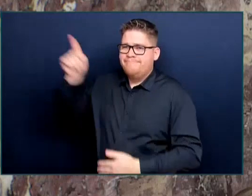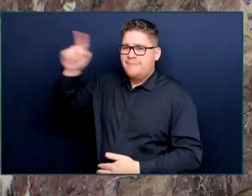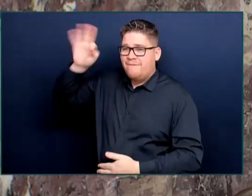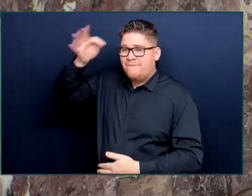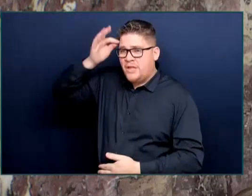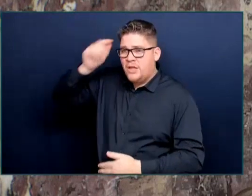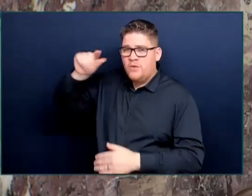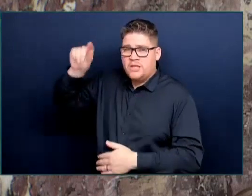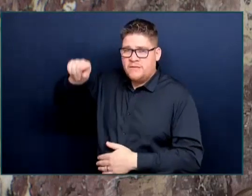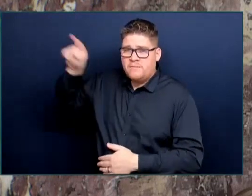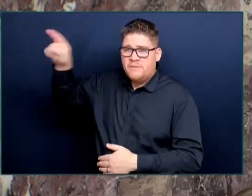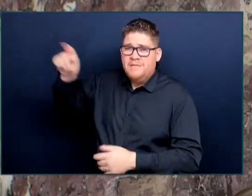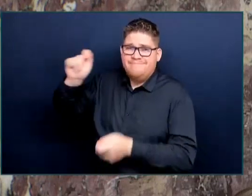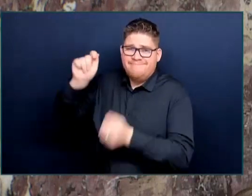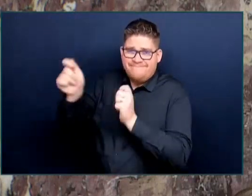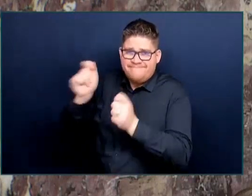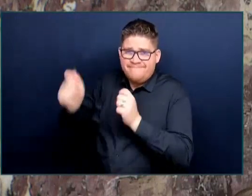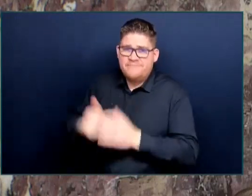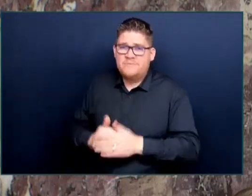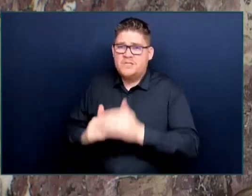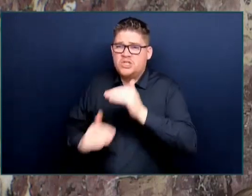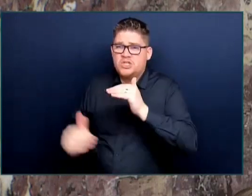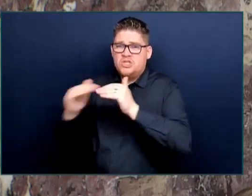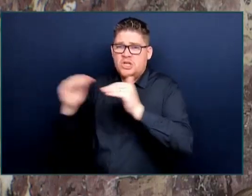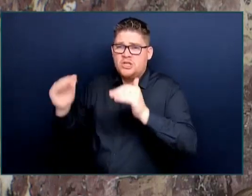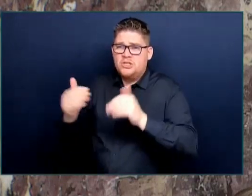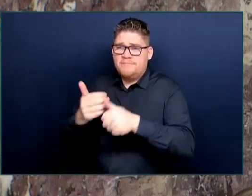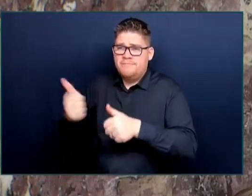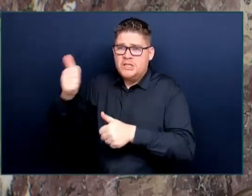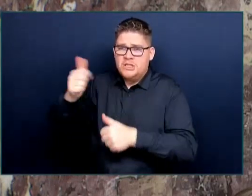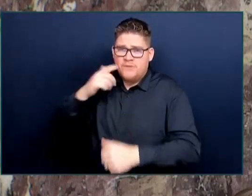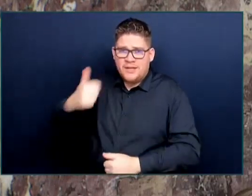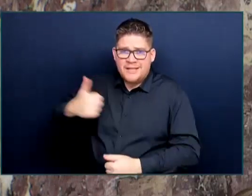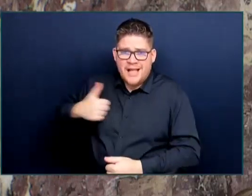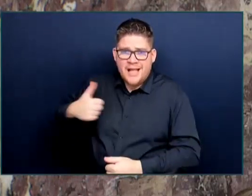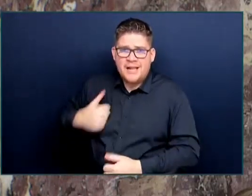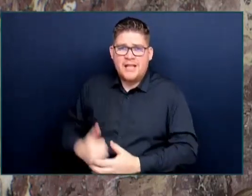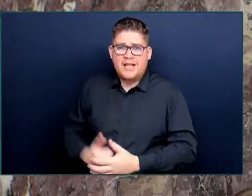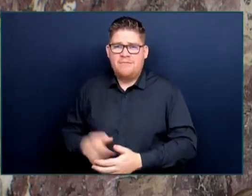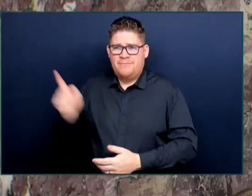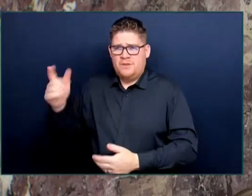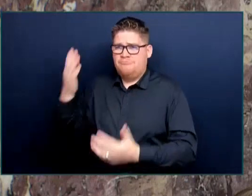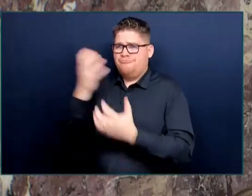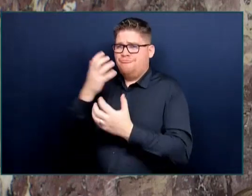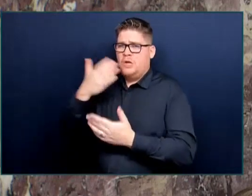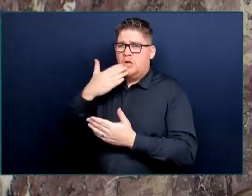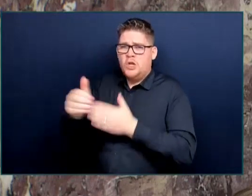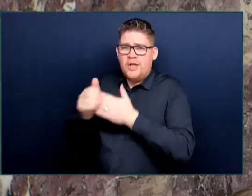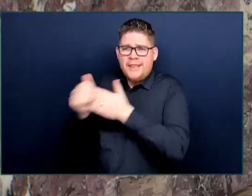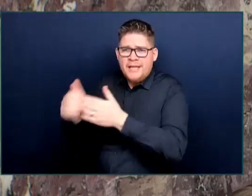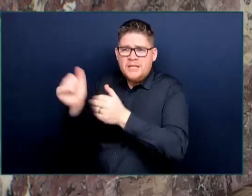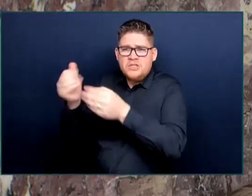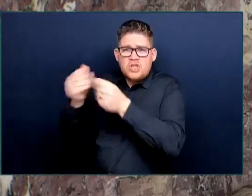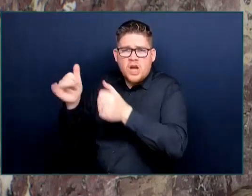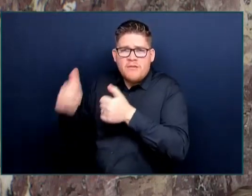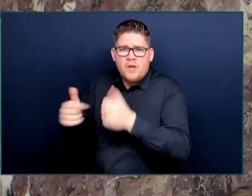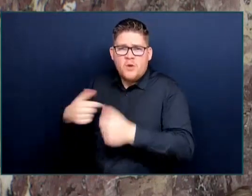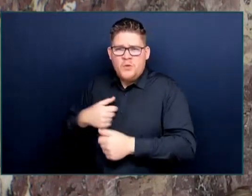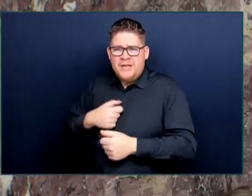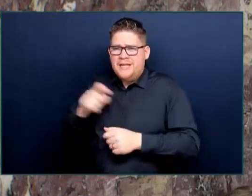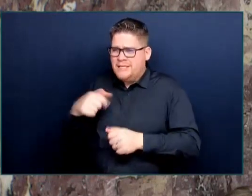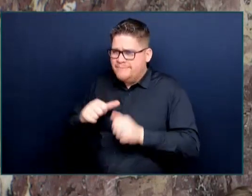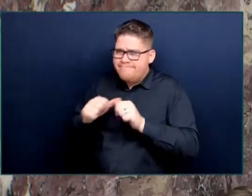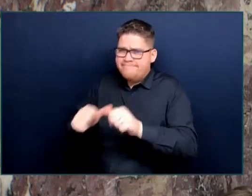on this issue, hon. We take it very seriously. We are going to continue taking the actions, working with local government, police, the federal